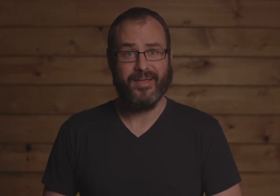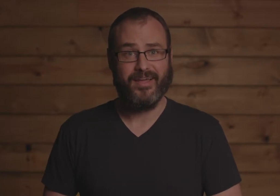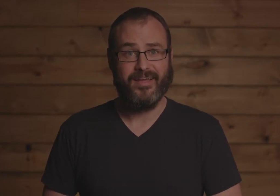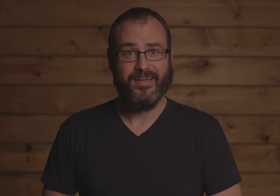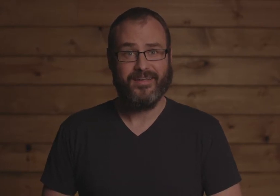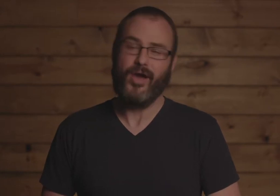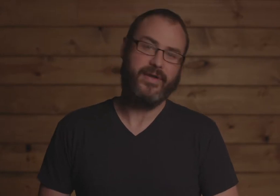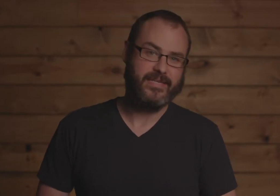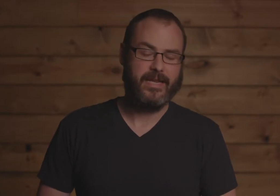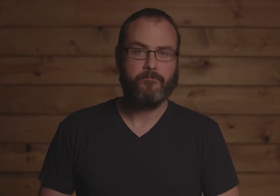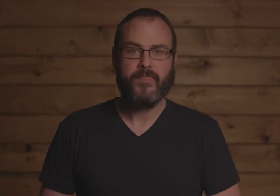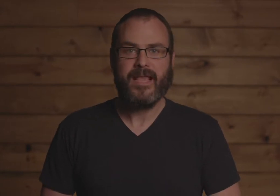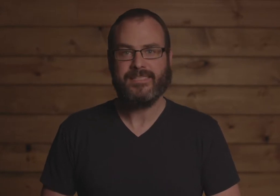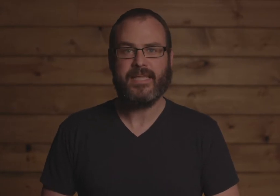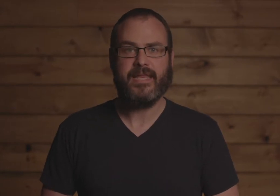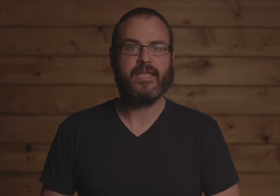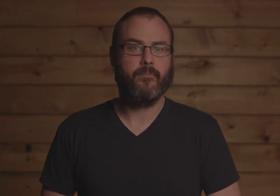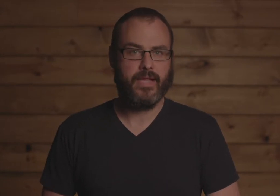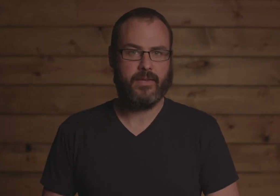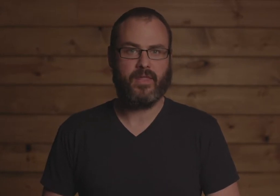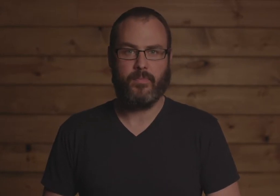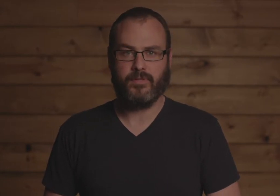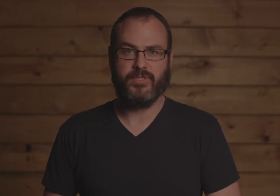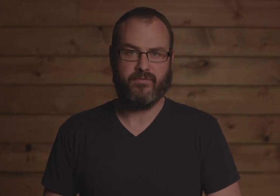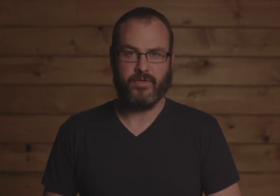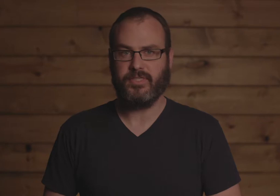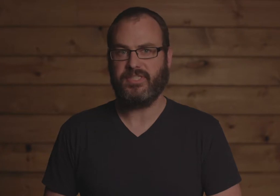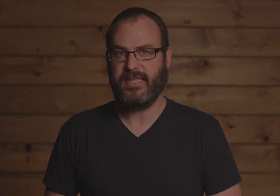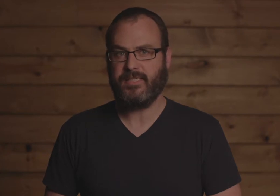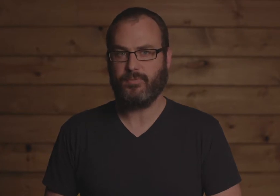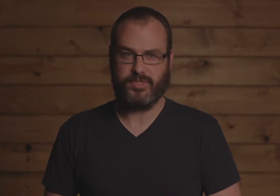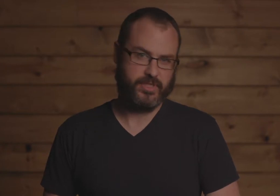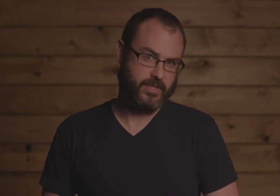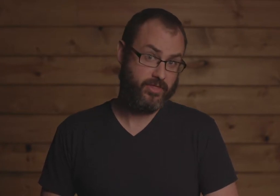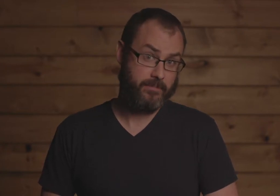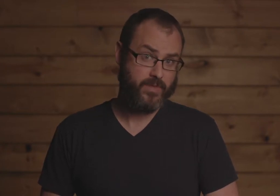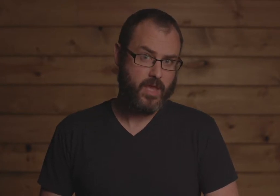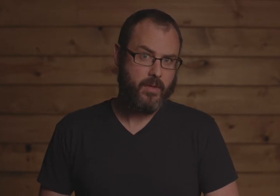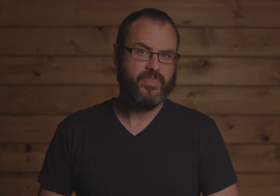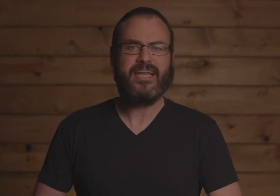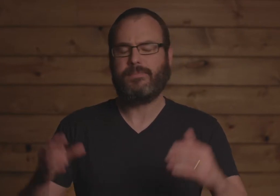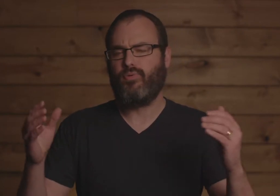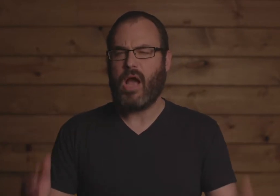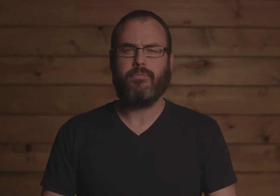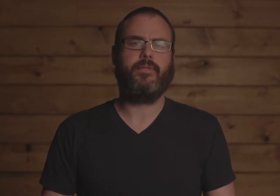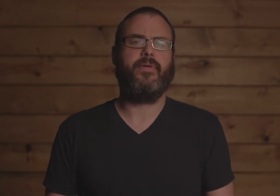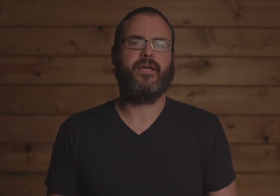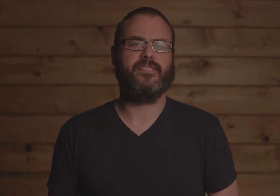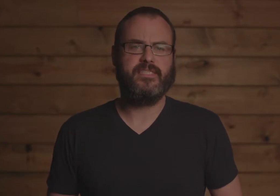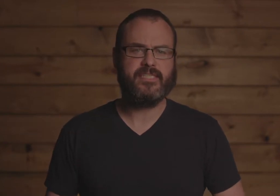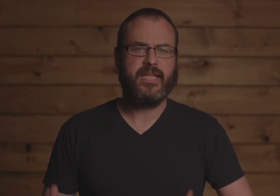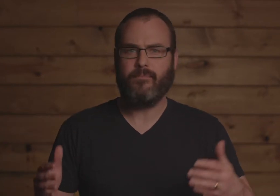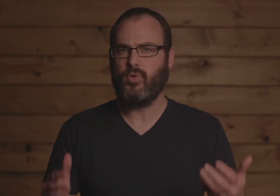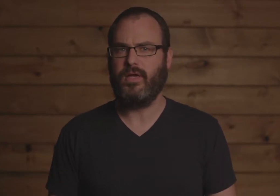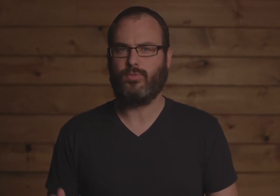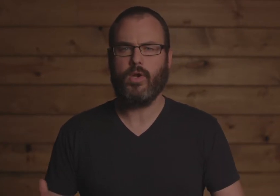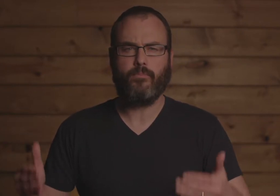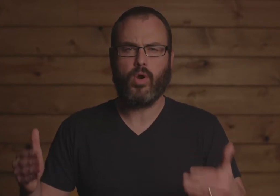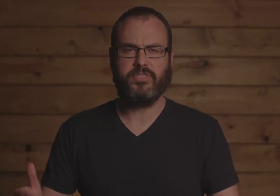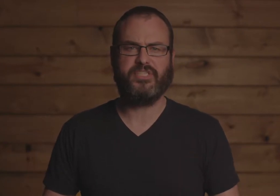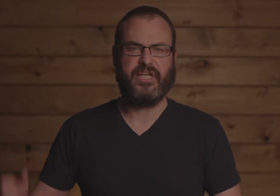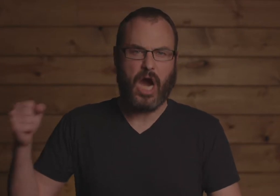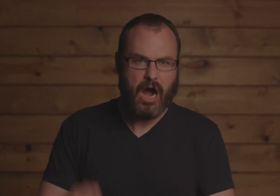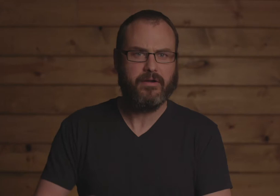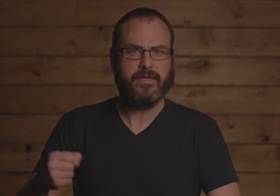Florida. No, he didn't. Instead, he complained about the bill to Governor DeSantis, which did nothing. But that is probably because Disney employees